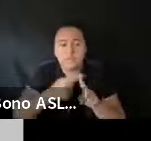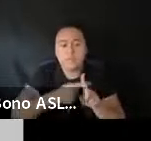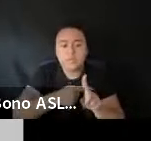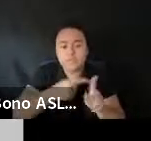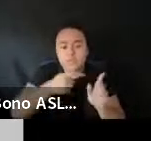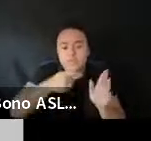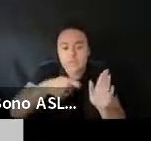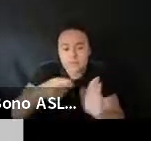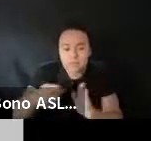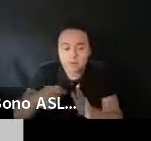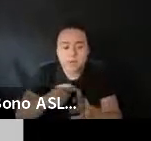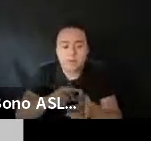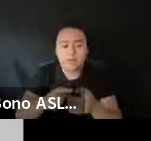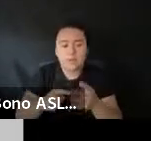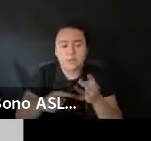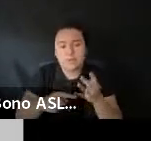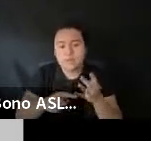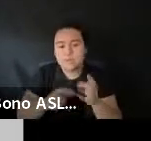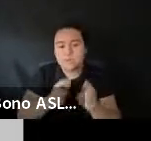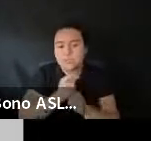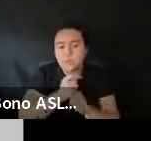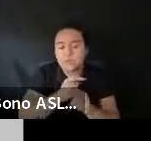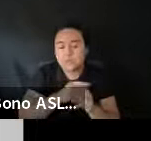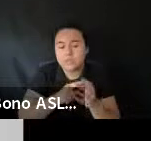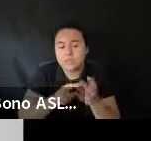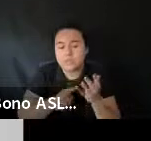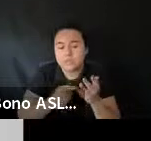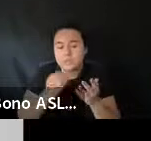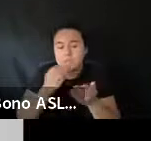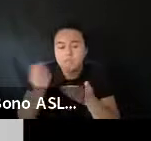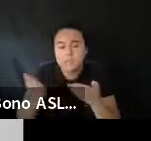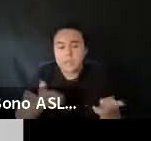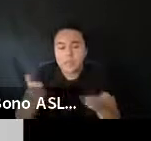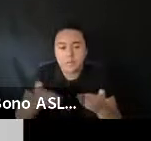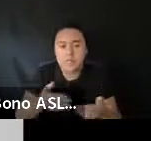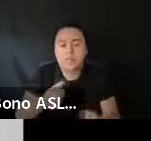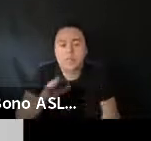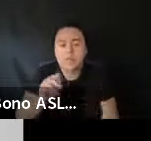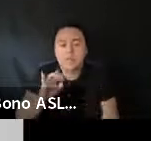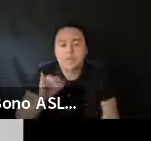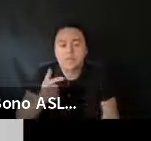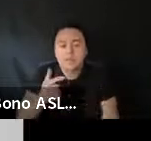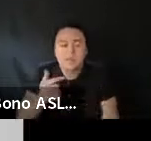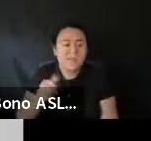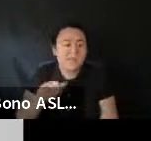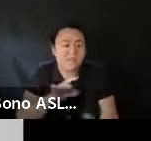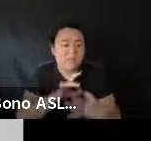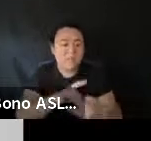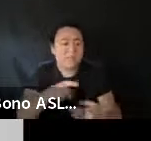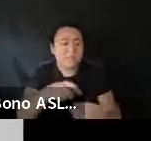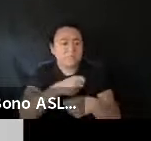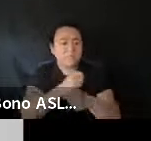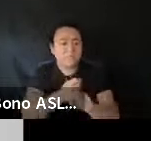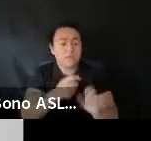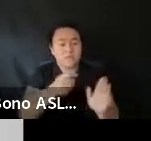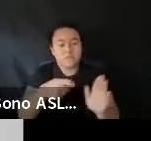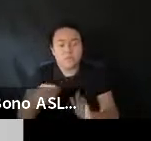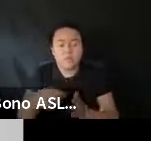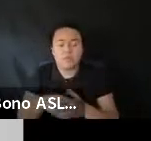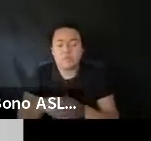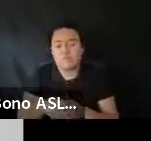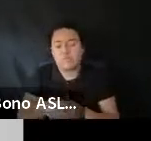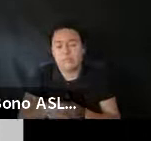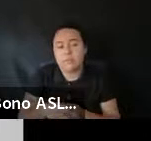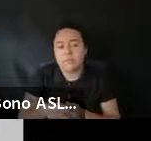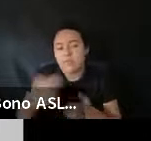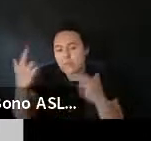Catering. So on and so forth. Anything that's. Directly related to the production. Um. And obviously. Reasonable under the